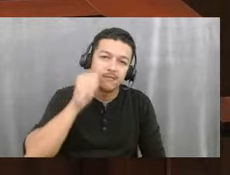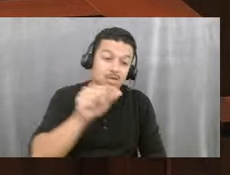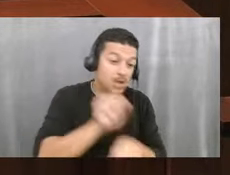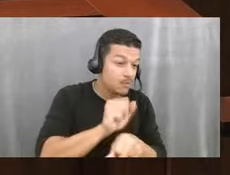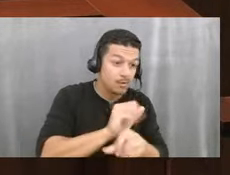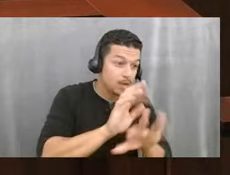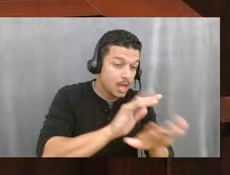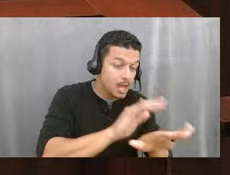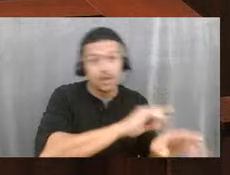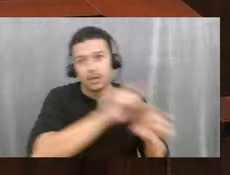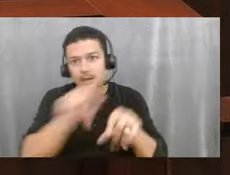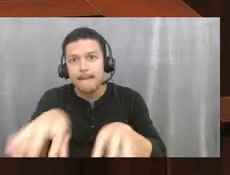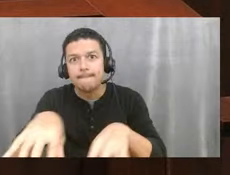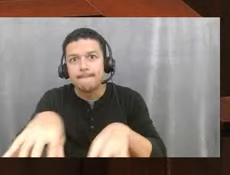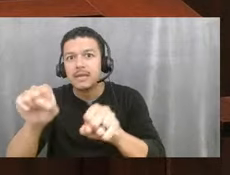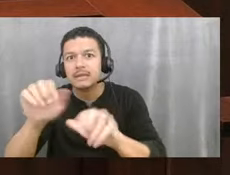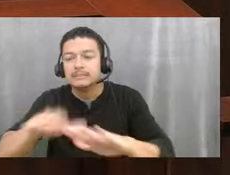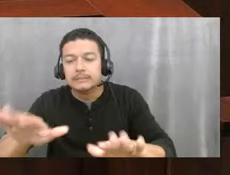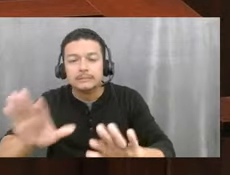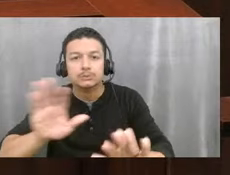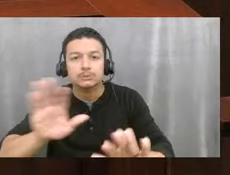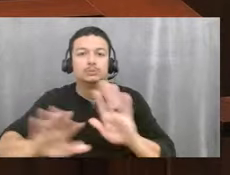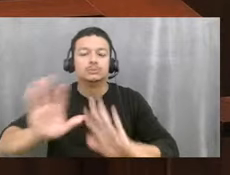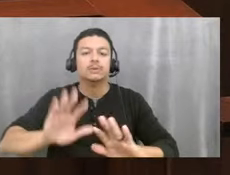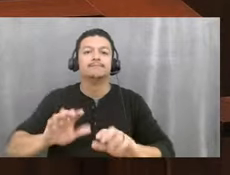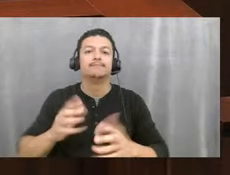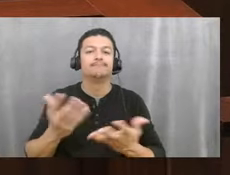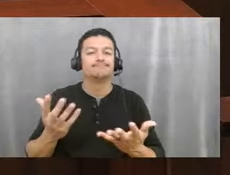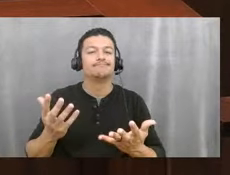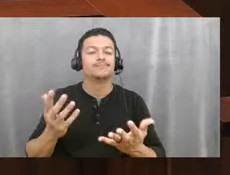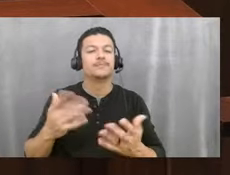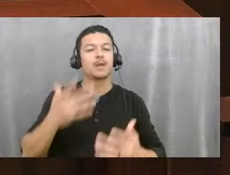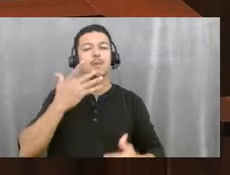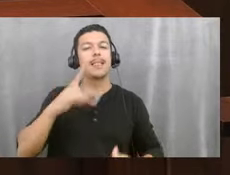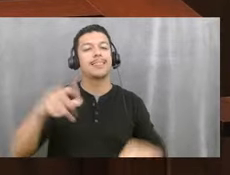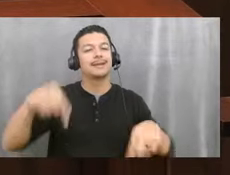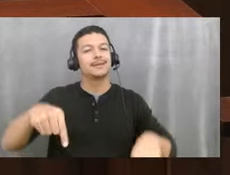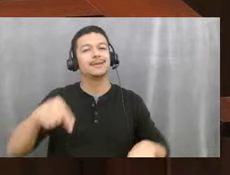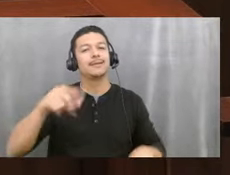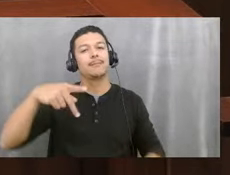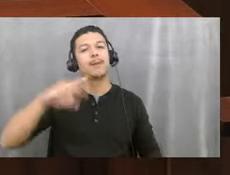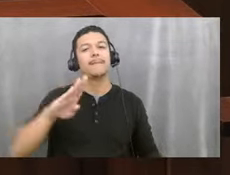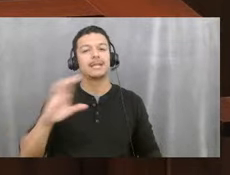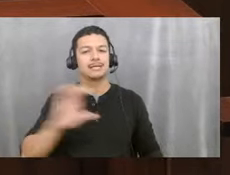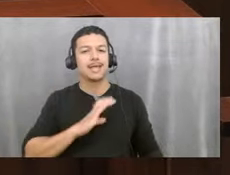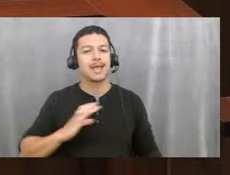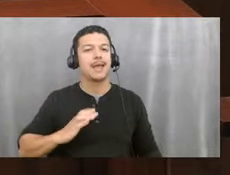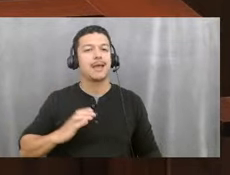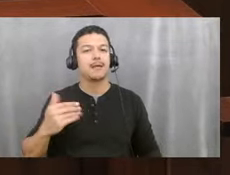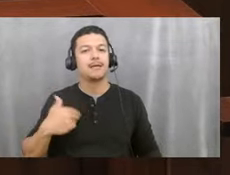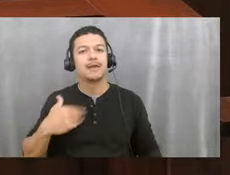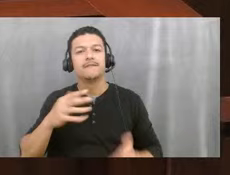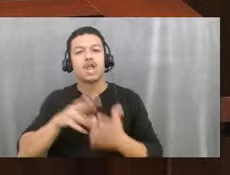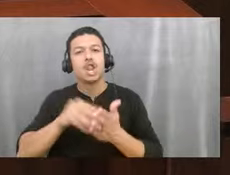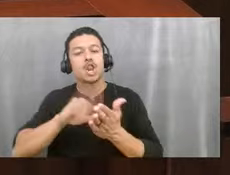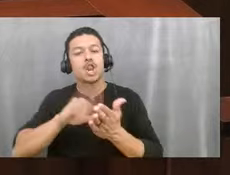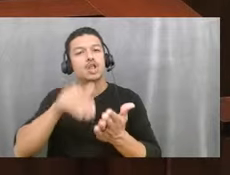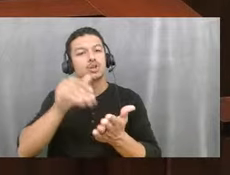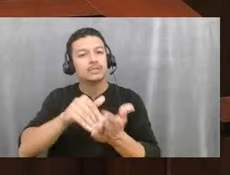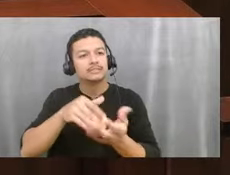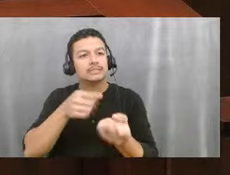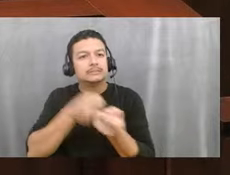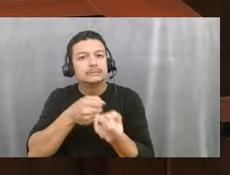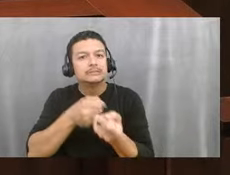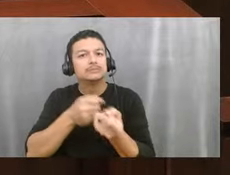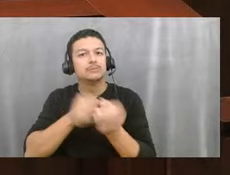we're lucky to have a great early learning coalition here in Palm Beach County that then works with supplements for families that are struggling to be able to pay that